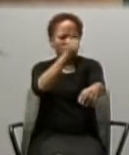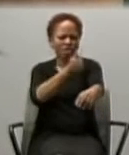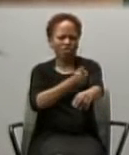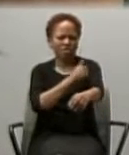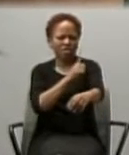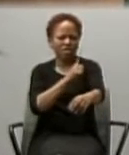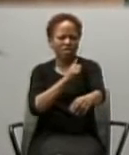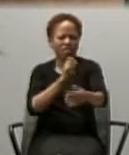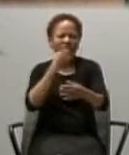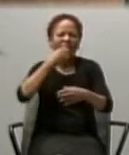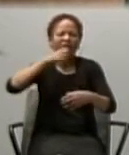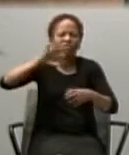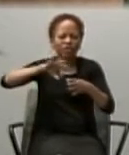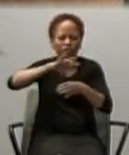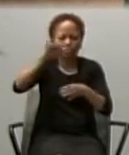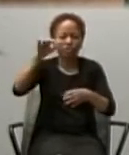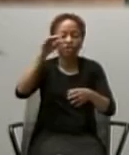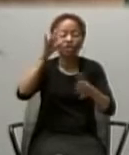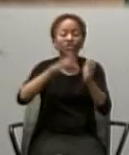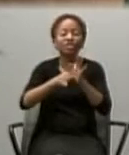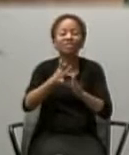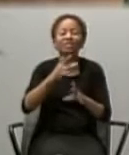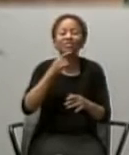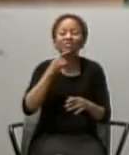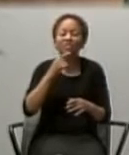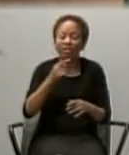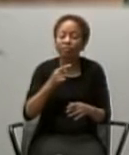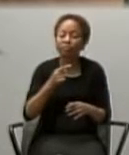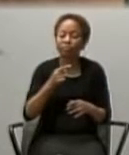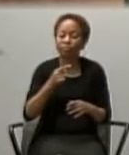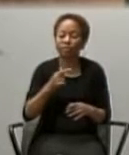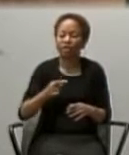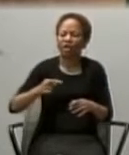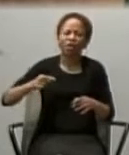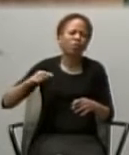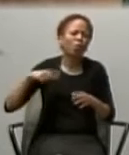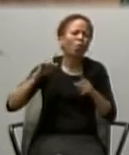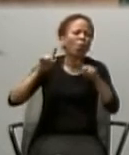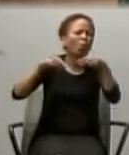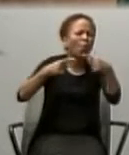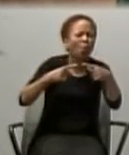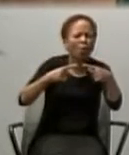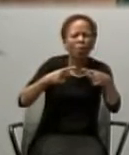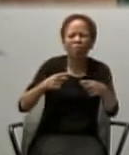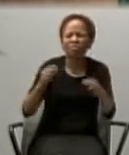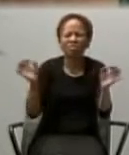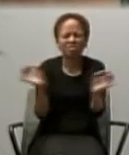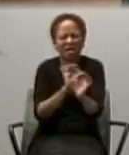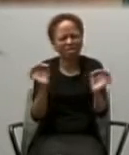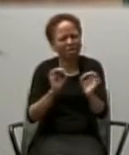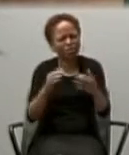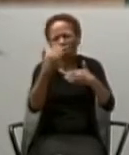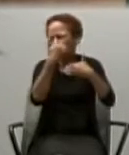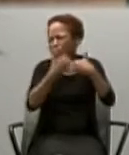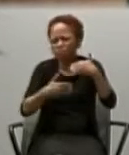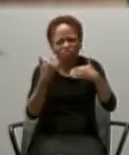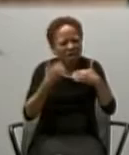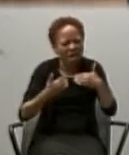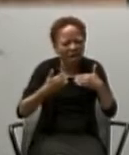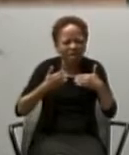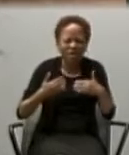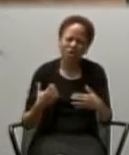And he instructed them to take nothing for the journey except a staff. No bread, no